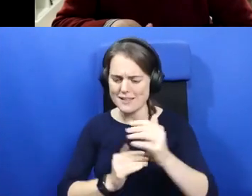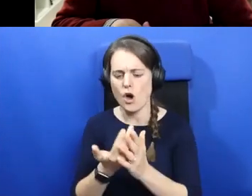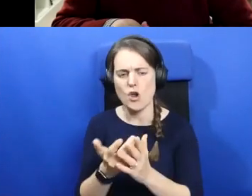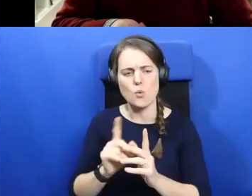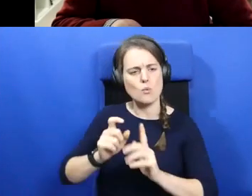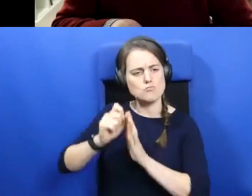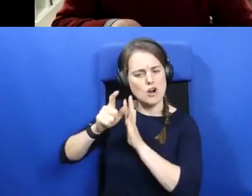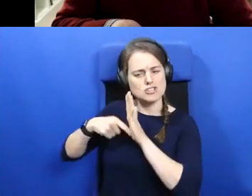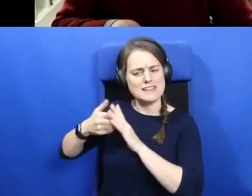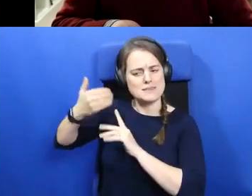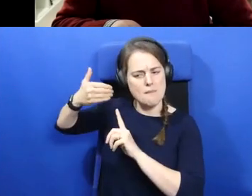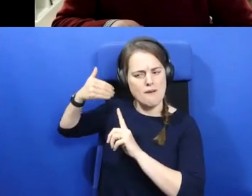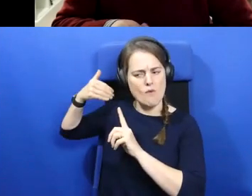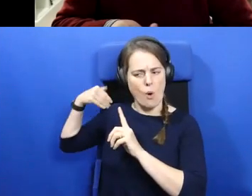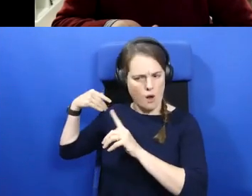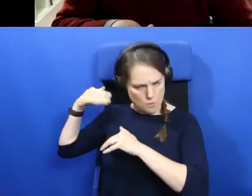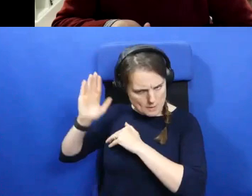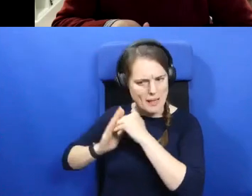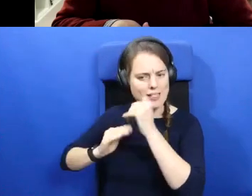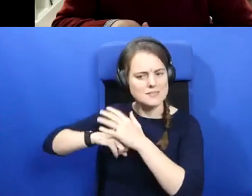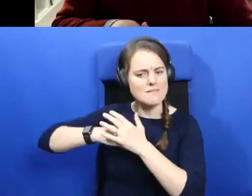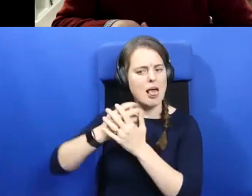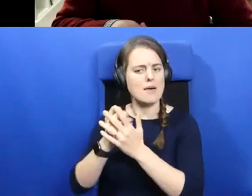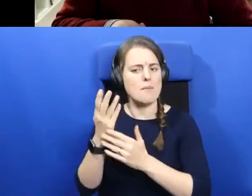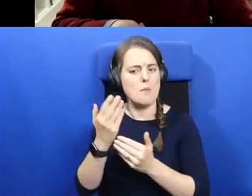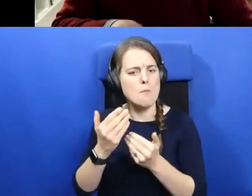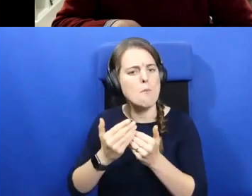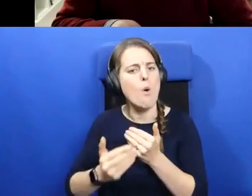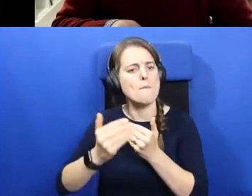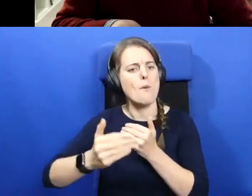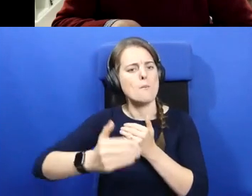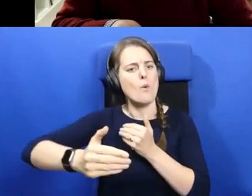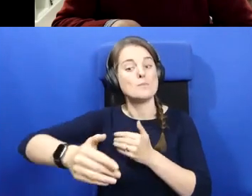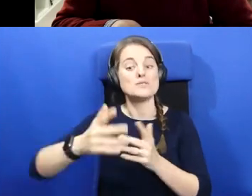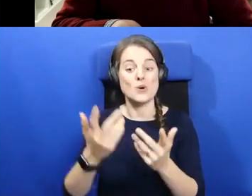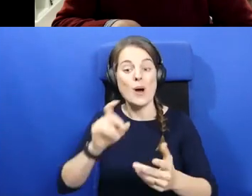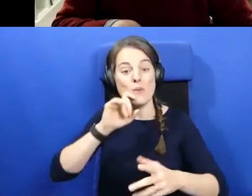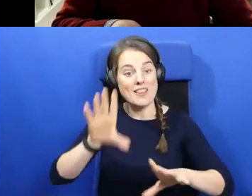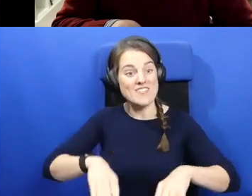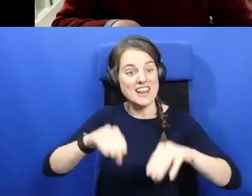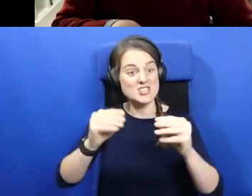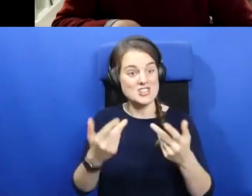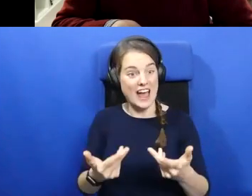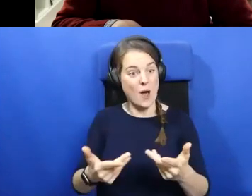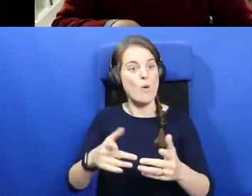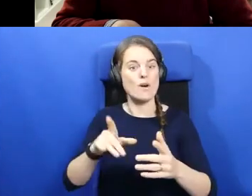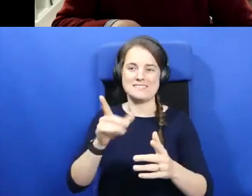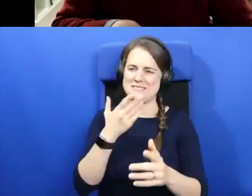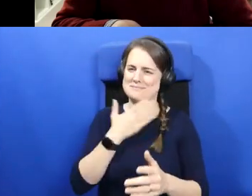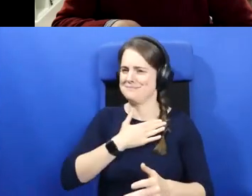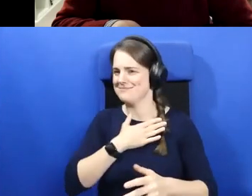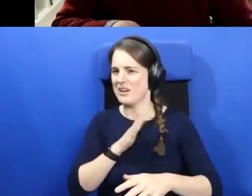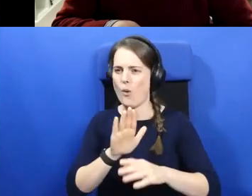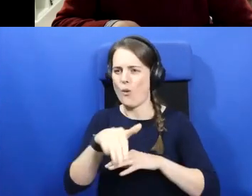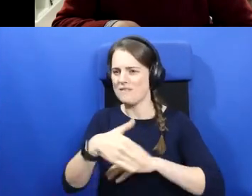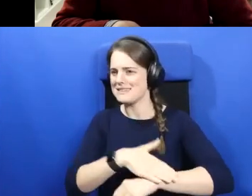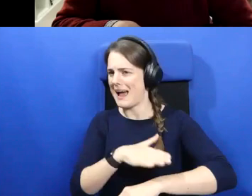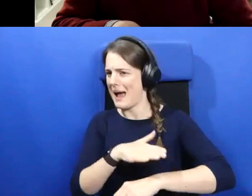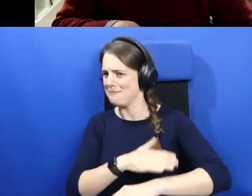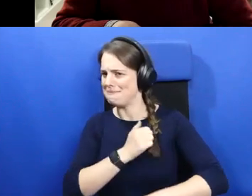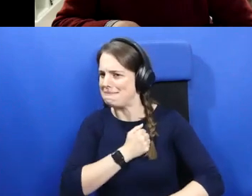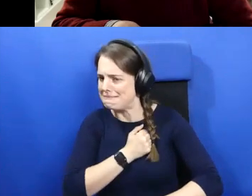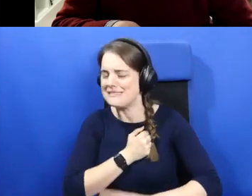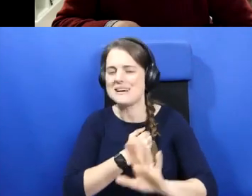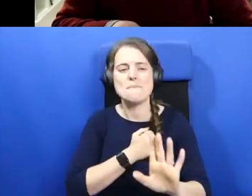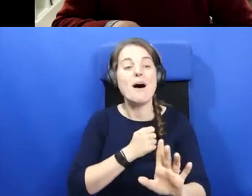that we had. So I'm going to, um, finish on that now tonight. We're a little bit over time and I'm, I'm sorry about that, but I thought it was